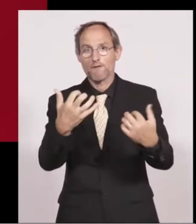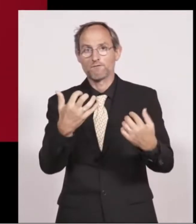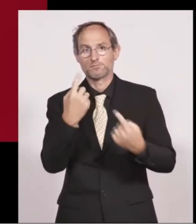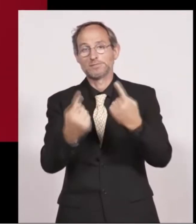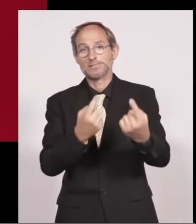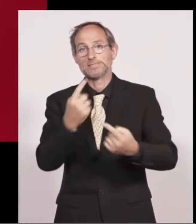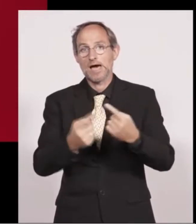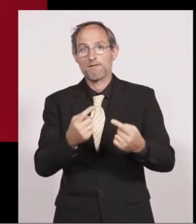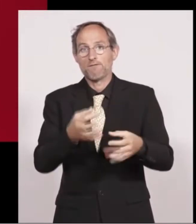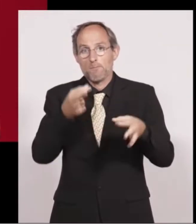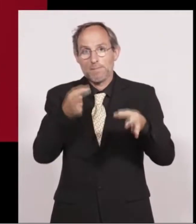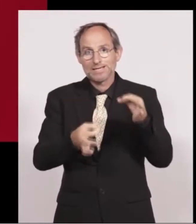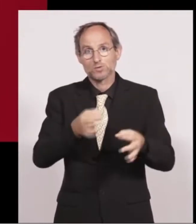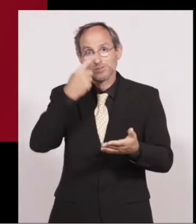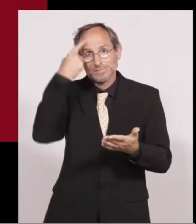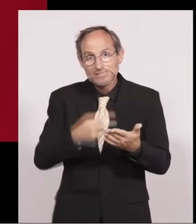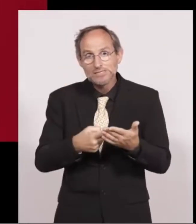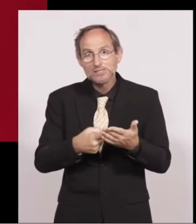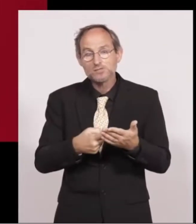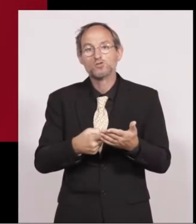political decisions to